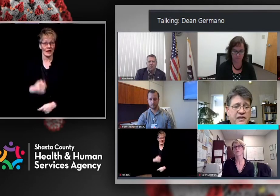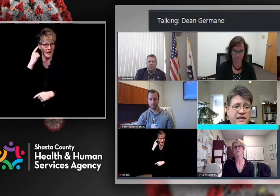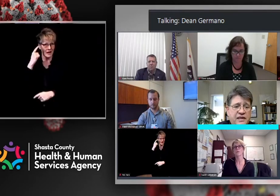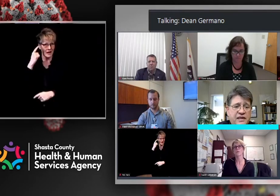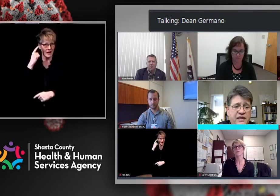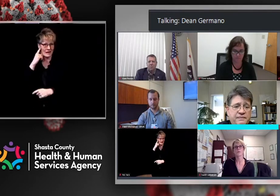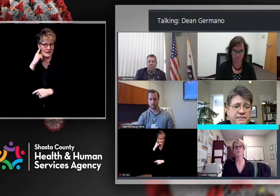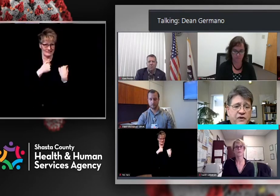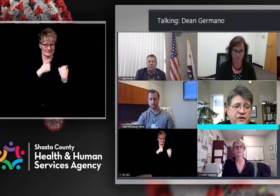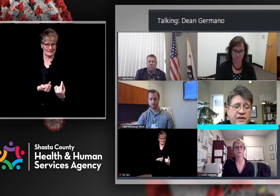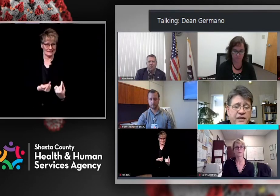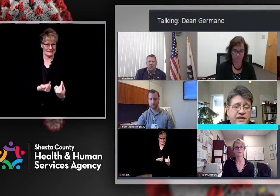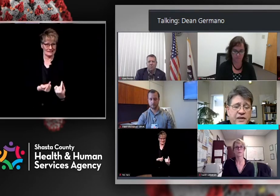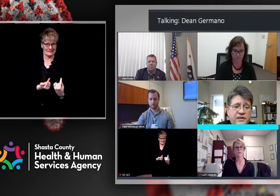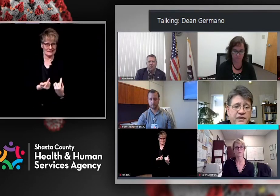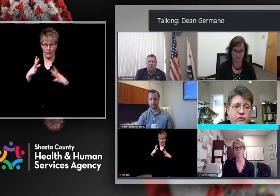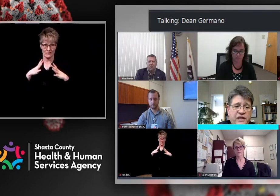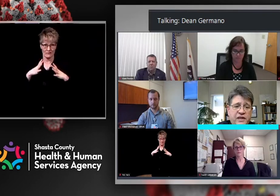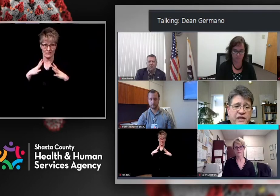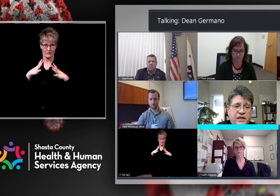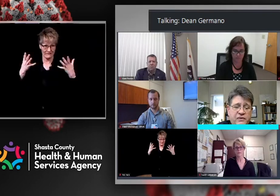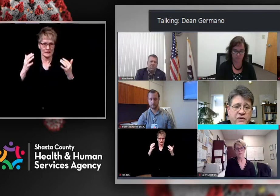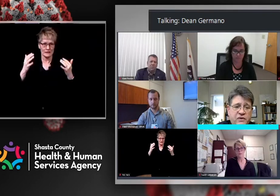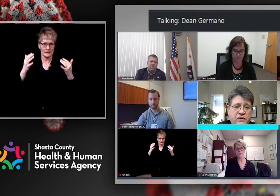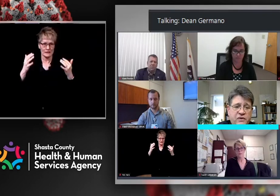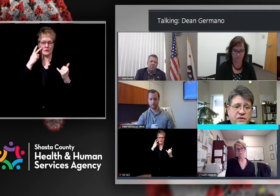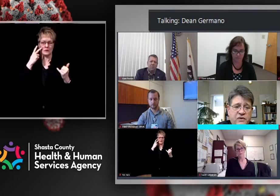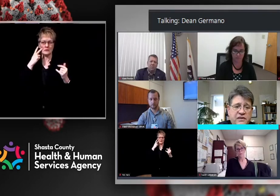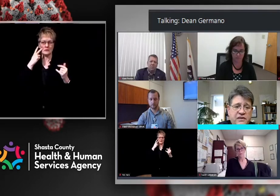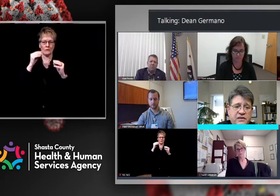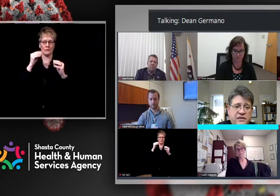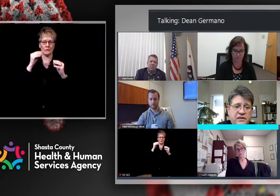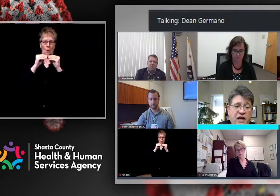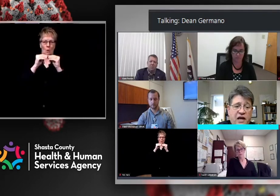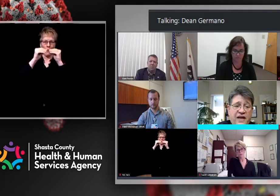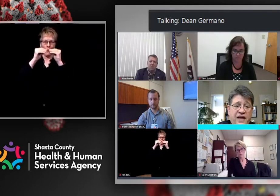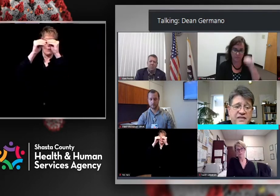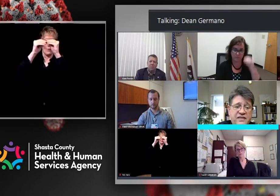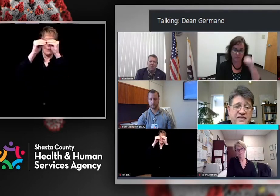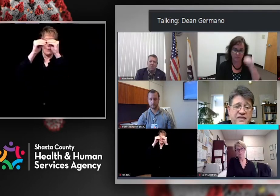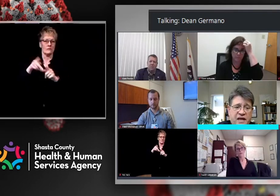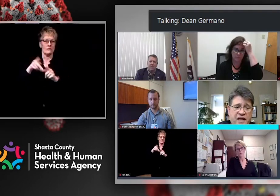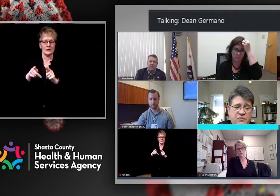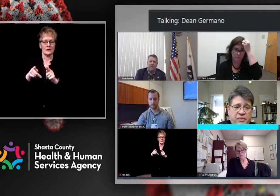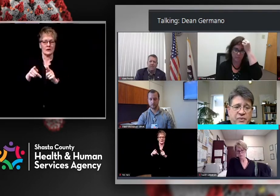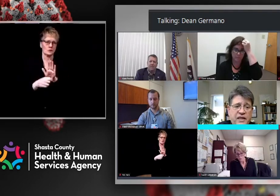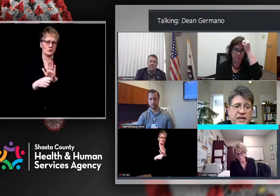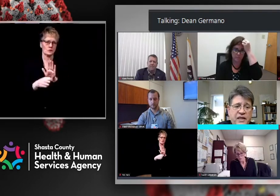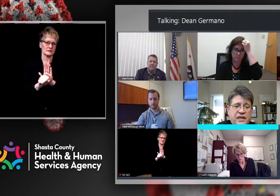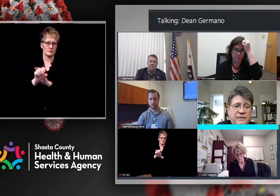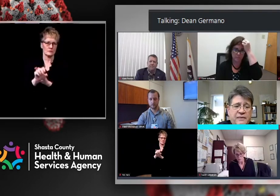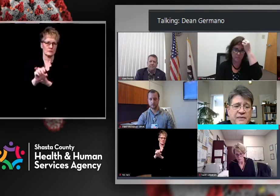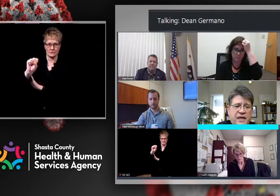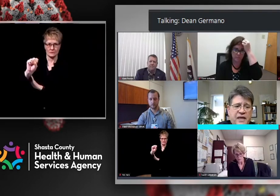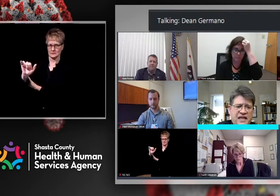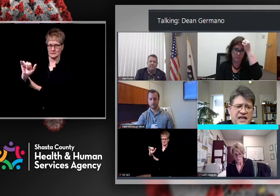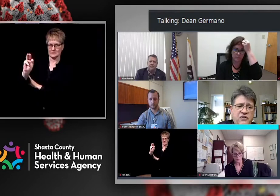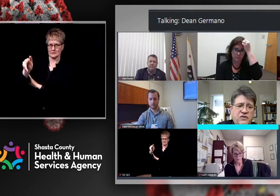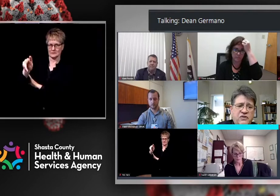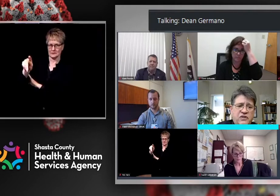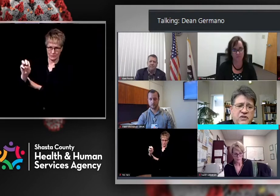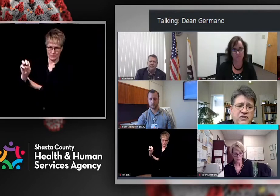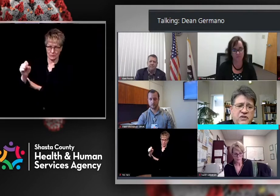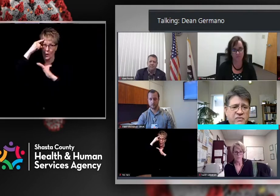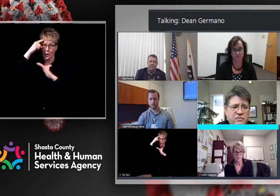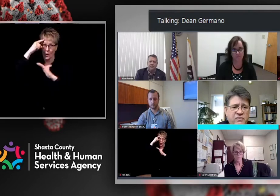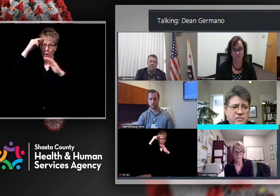knock on wood, we're hoping not a lot of that ends up at the hospital. But I think it was you,